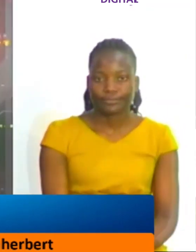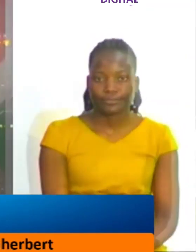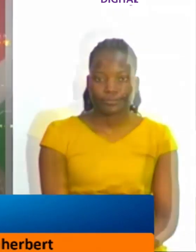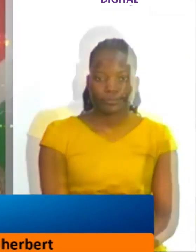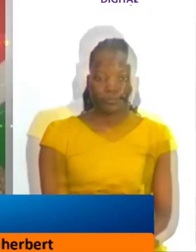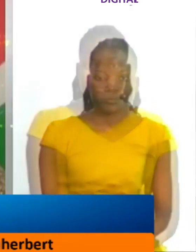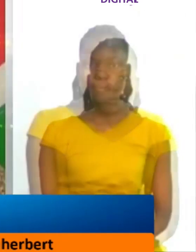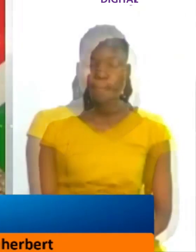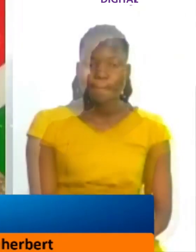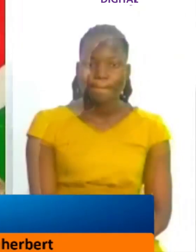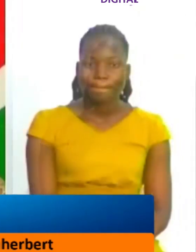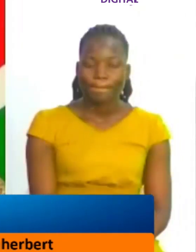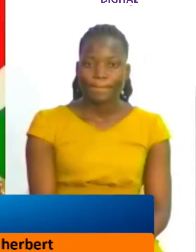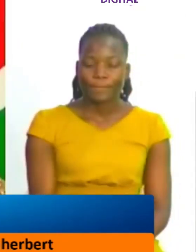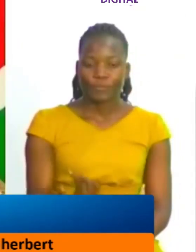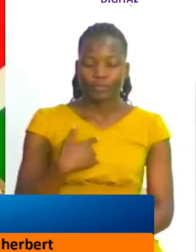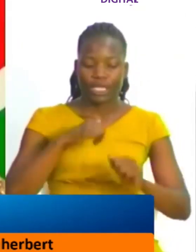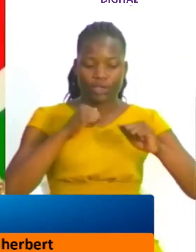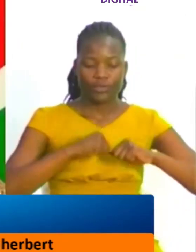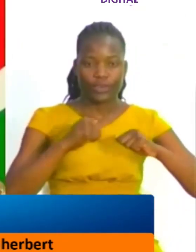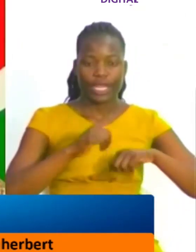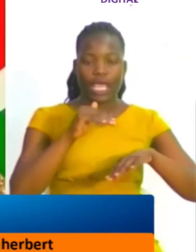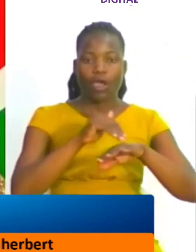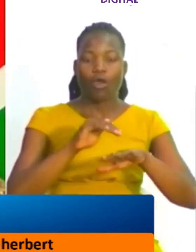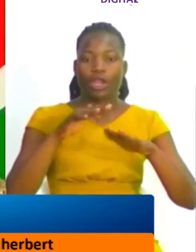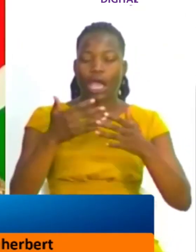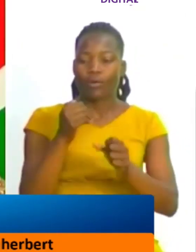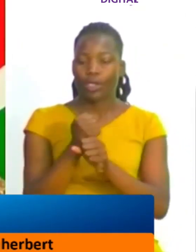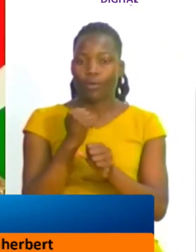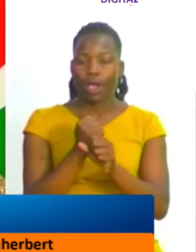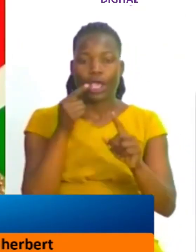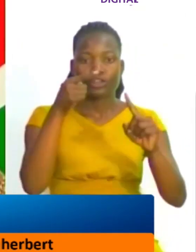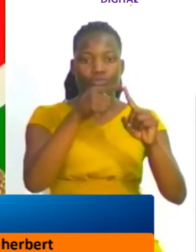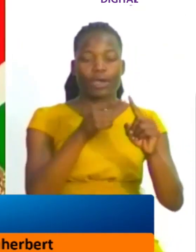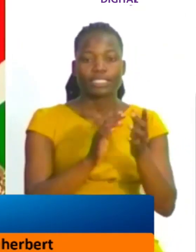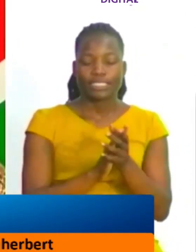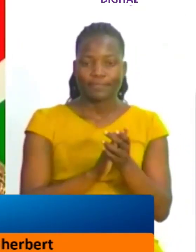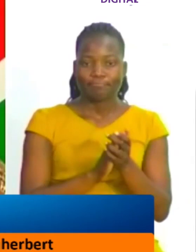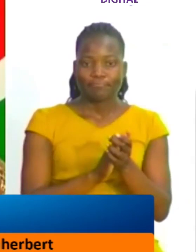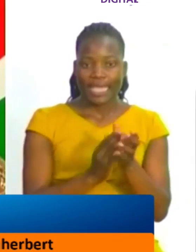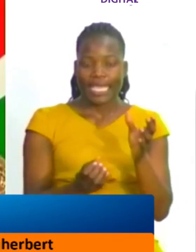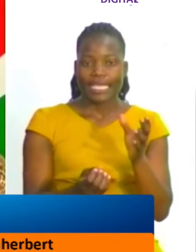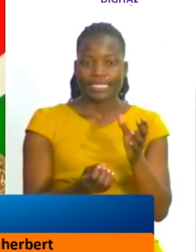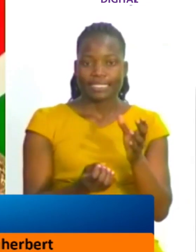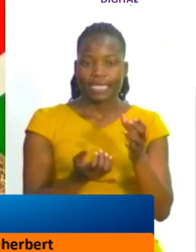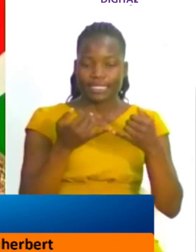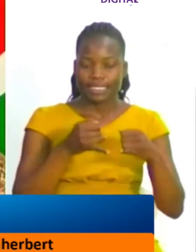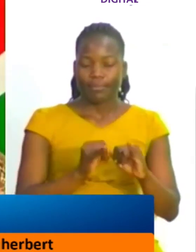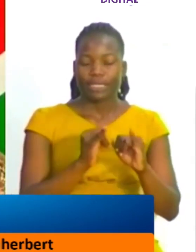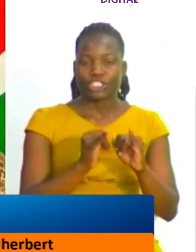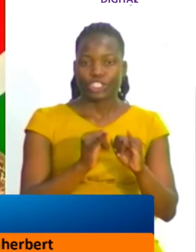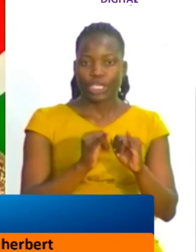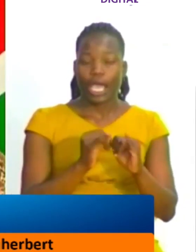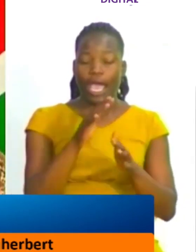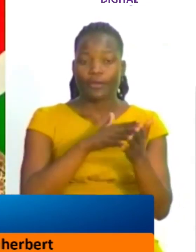we have agreed on how we work towards establishing a framework that you see realize